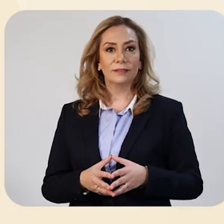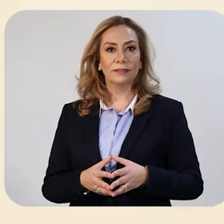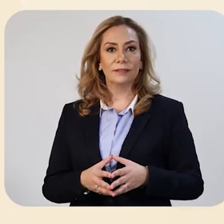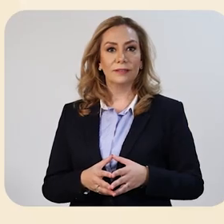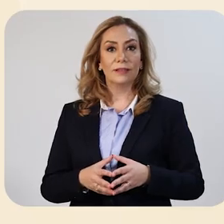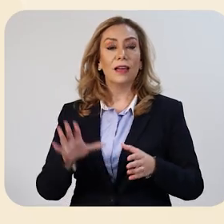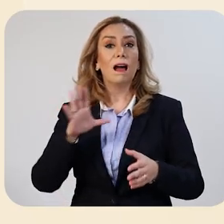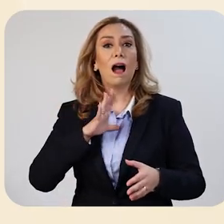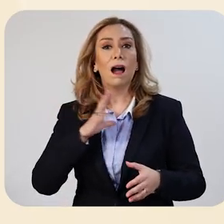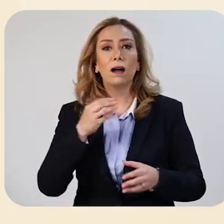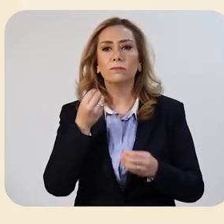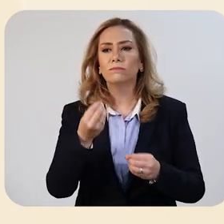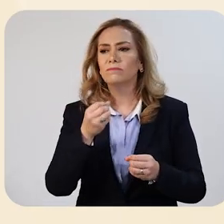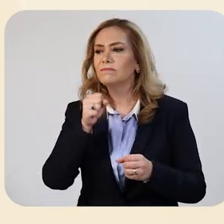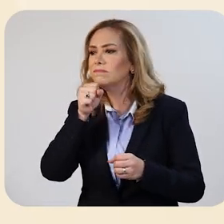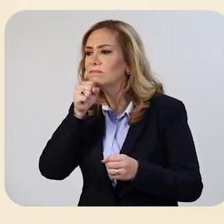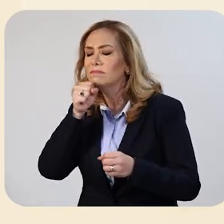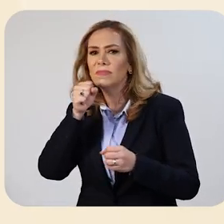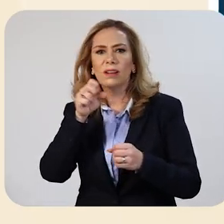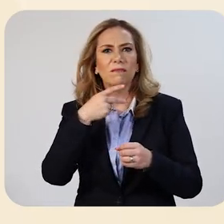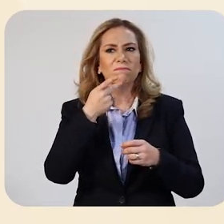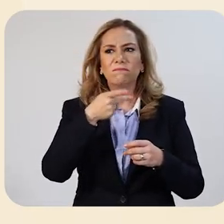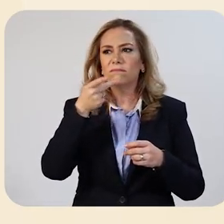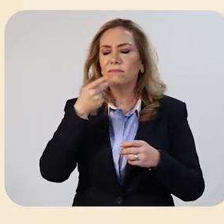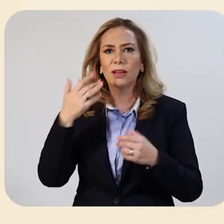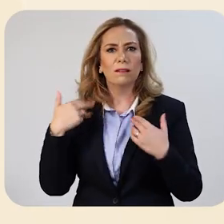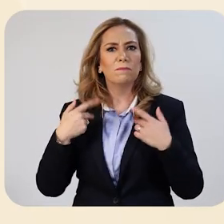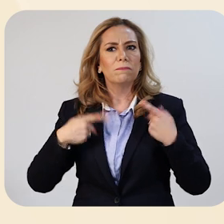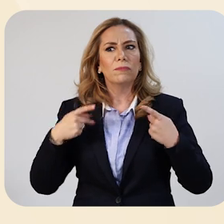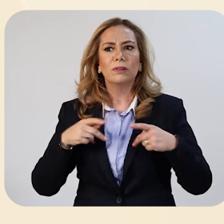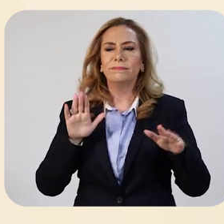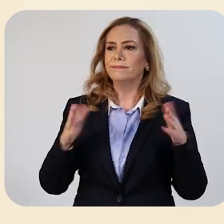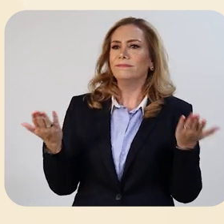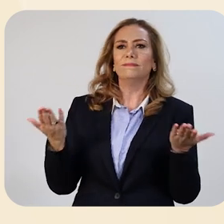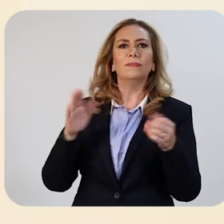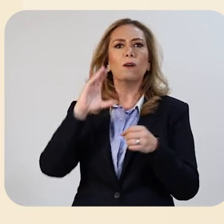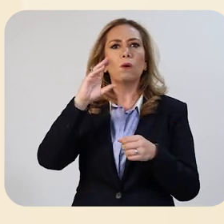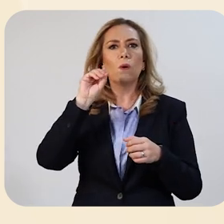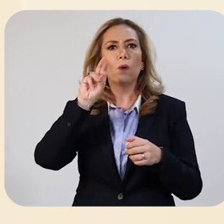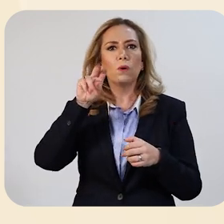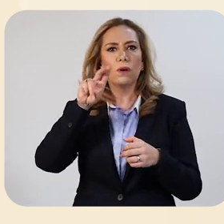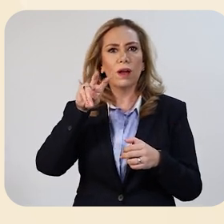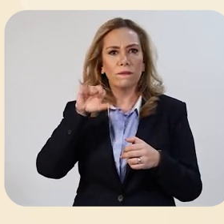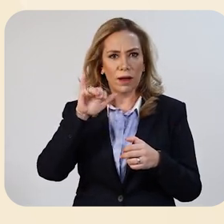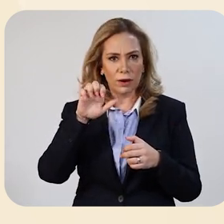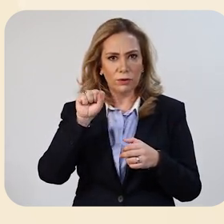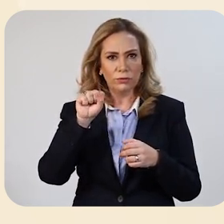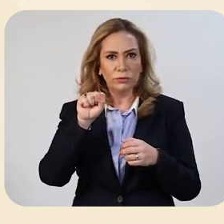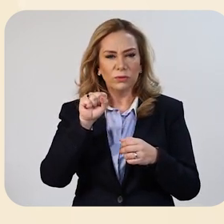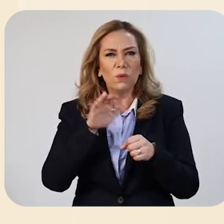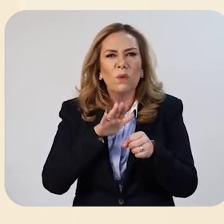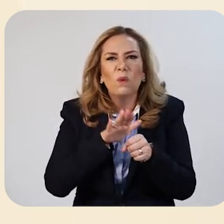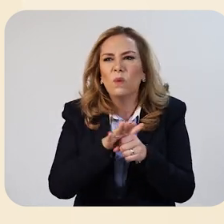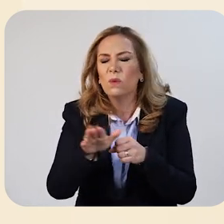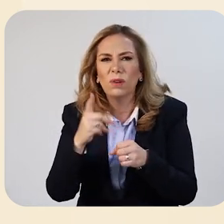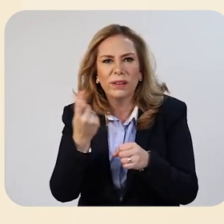There are many rumours floating around about the novel coronavirus. So let's clear things up. What is the novel